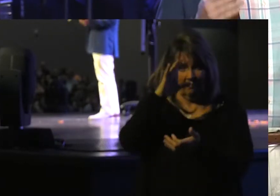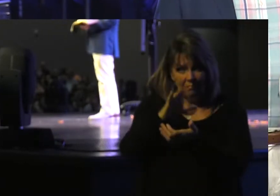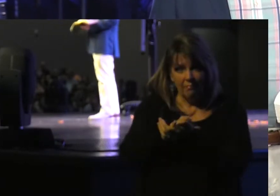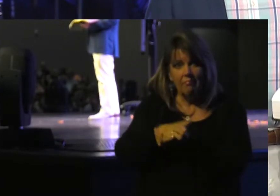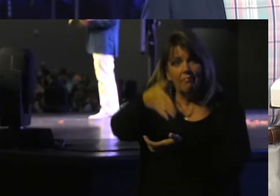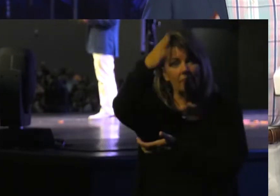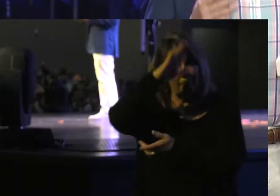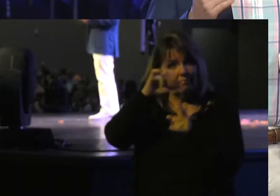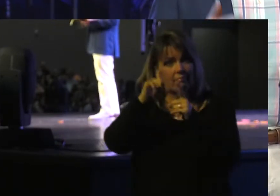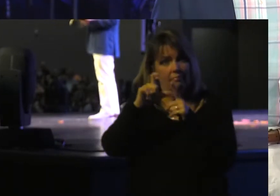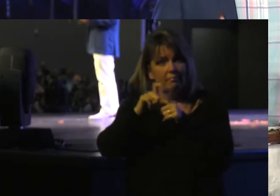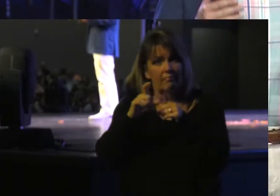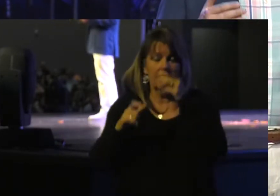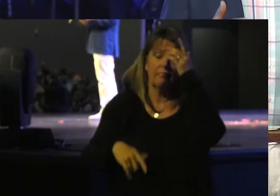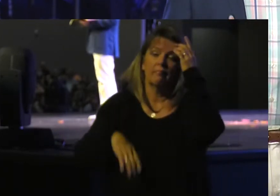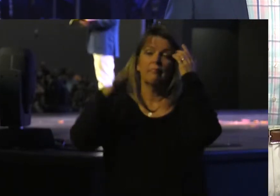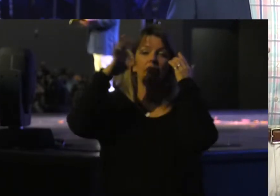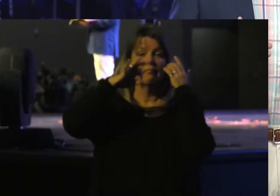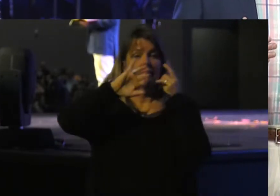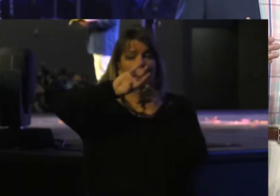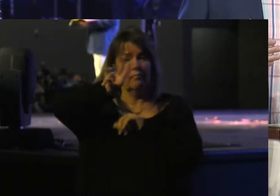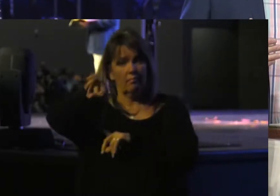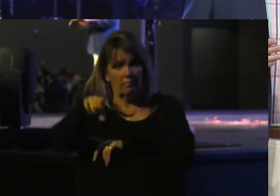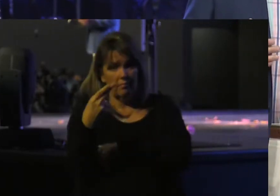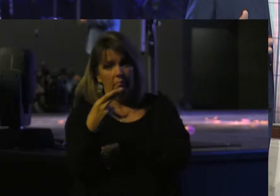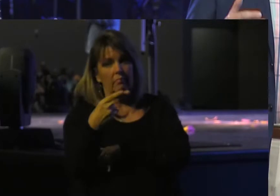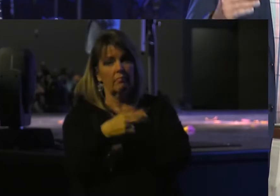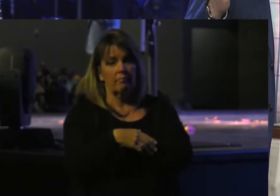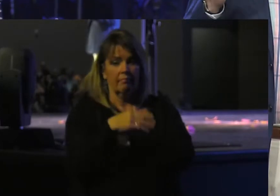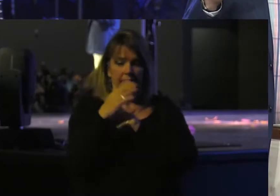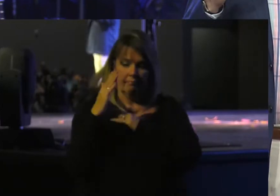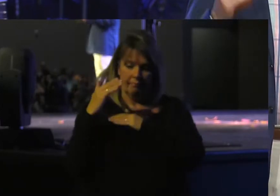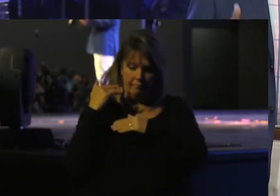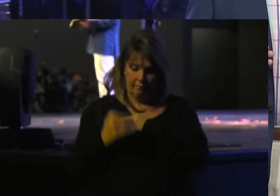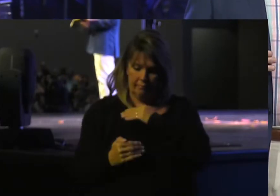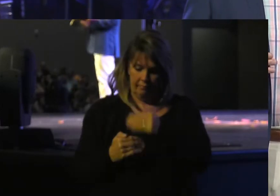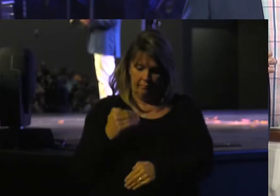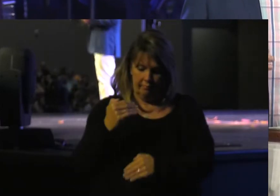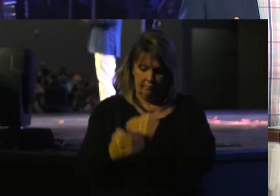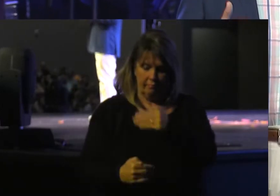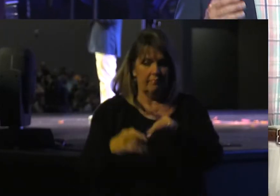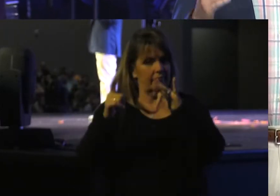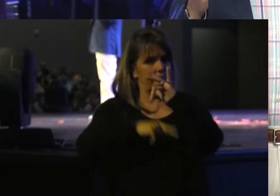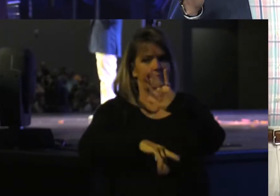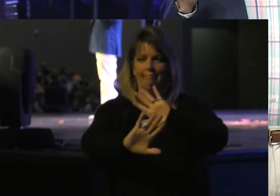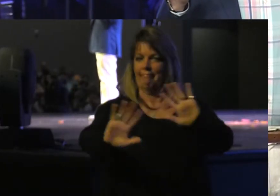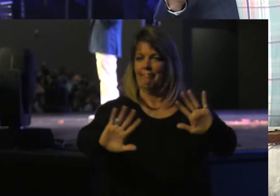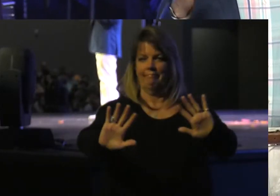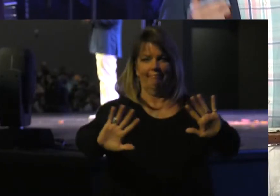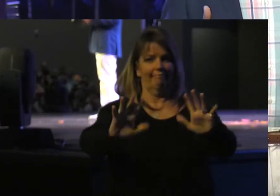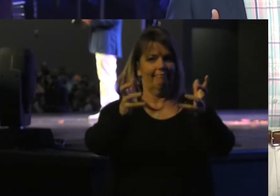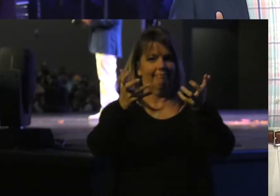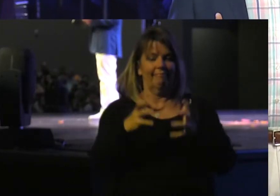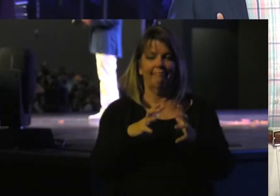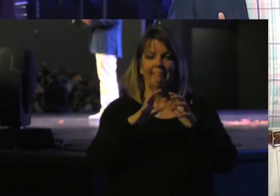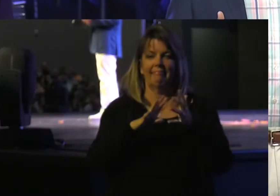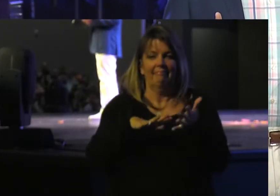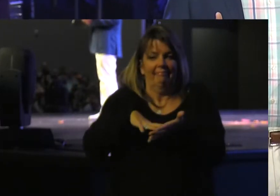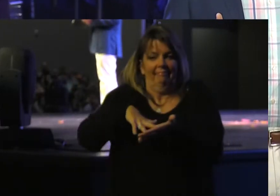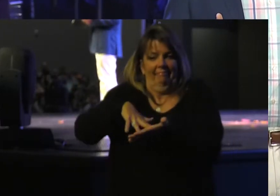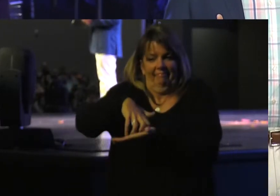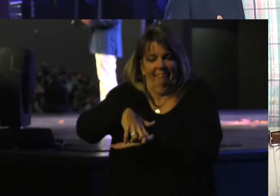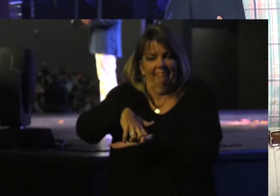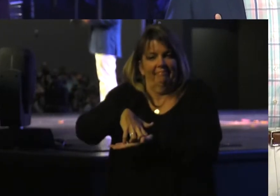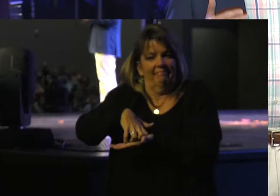of God. And I'm preaching to the book of Jeremiah verse by verse. And I do not skip verses. Because I do not want a weak-kneed,